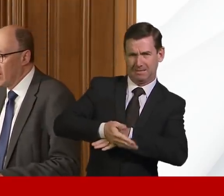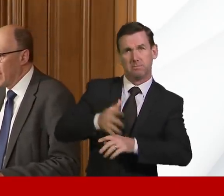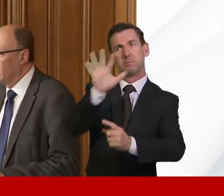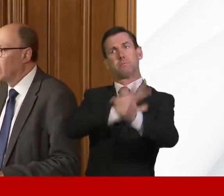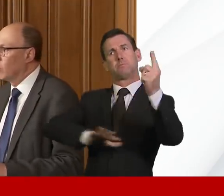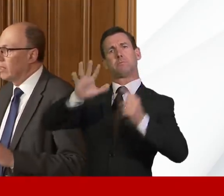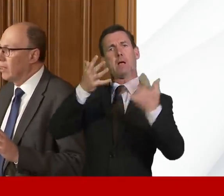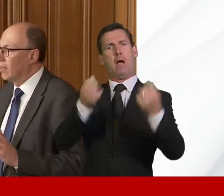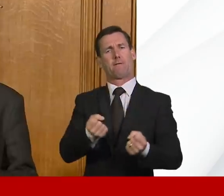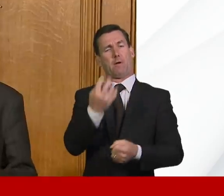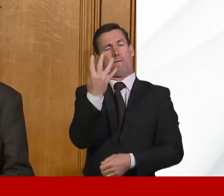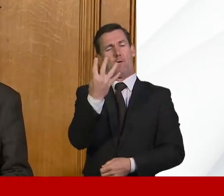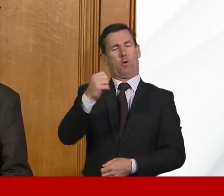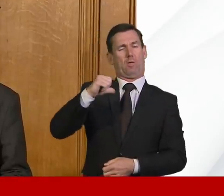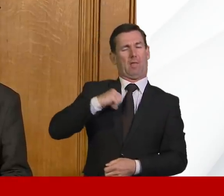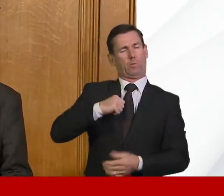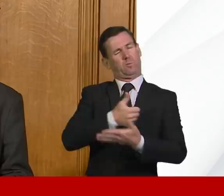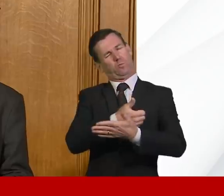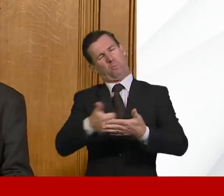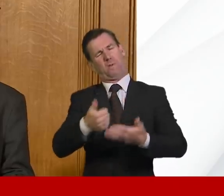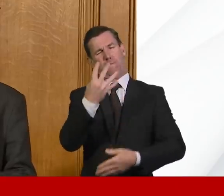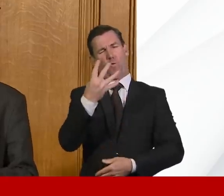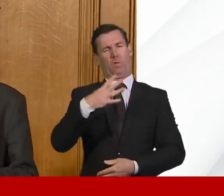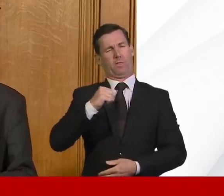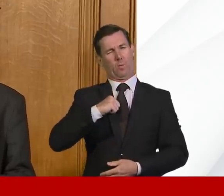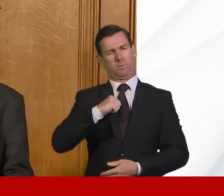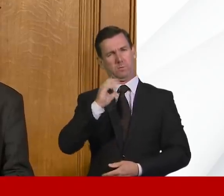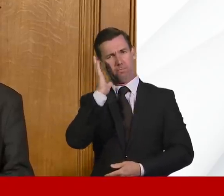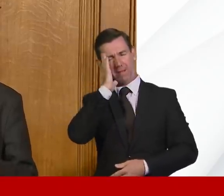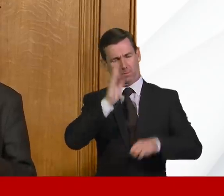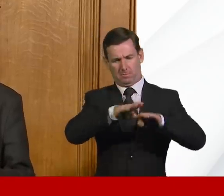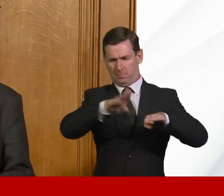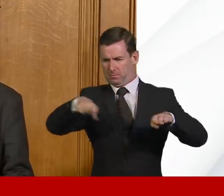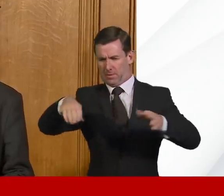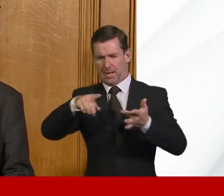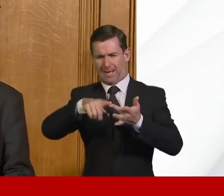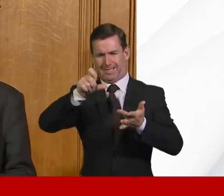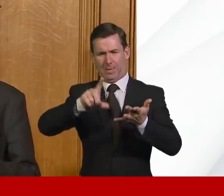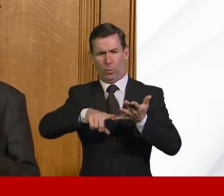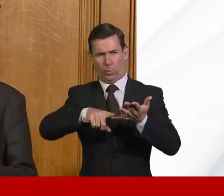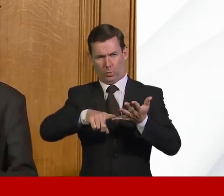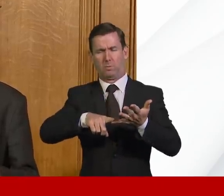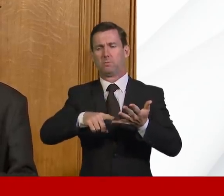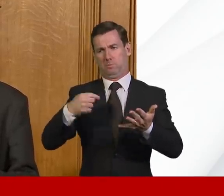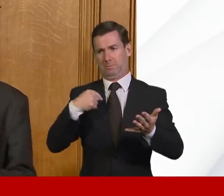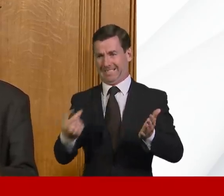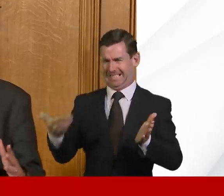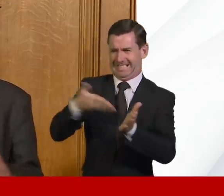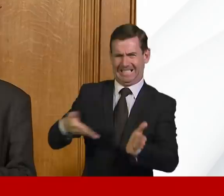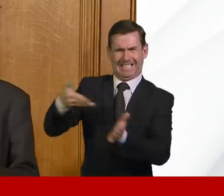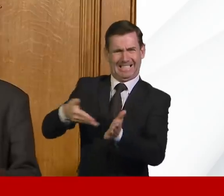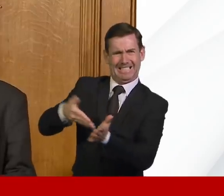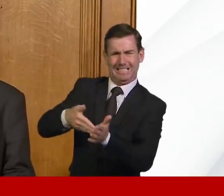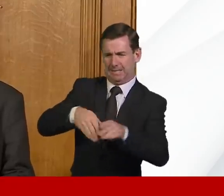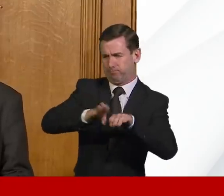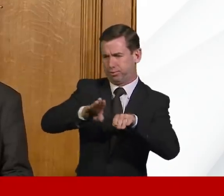beds that we typically have. And that has been pursued firstly in London, although